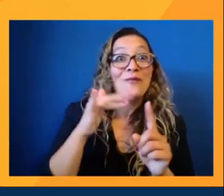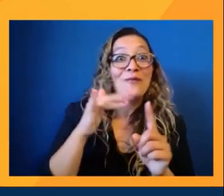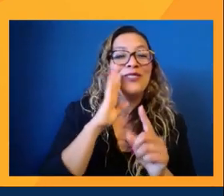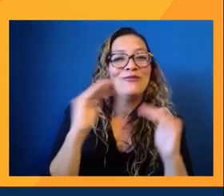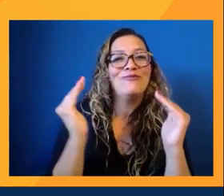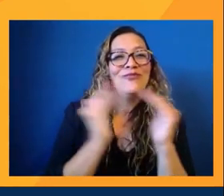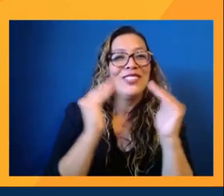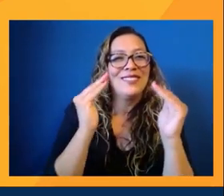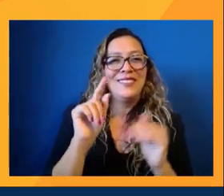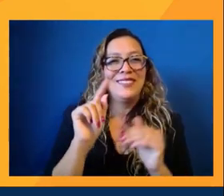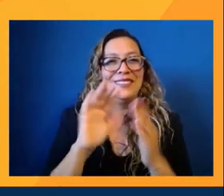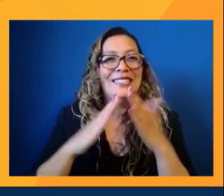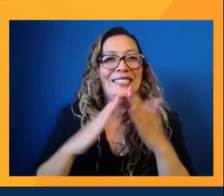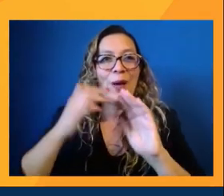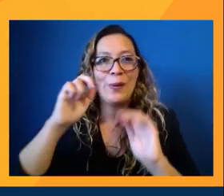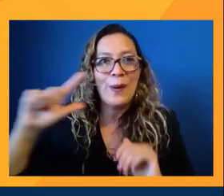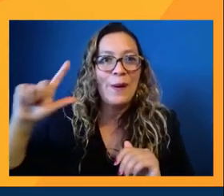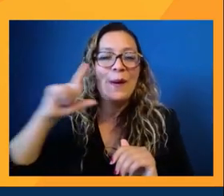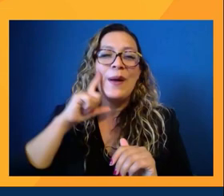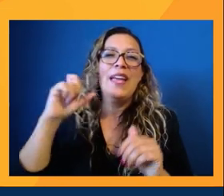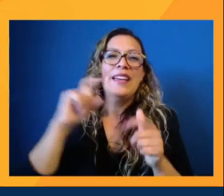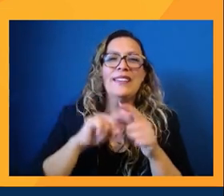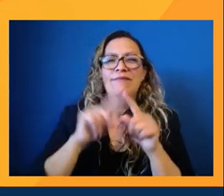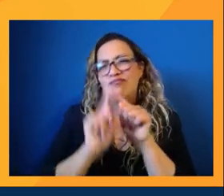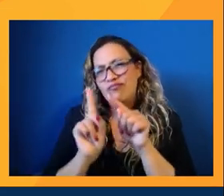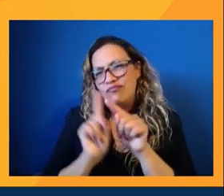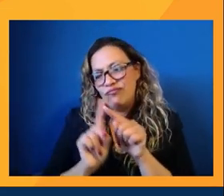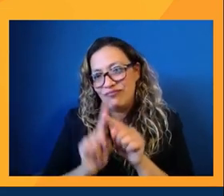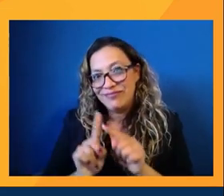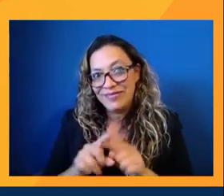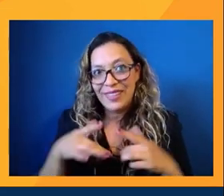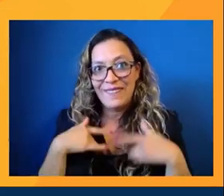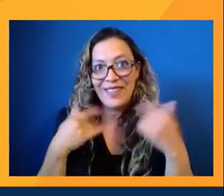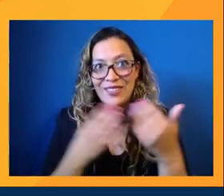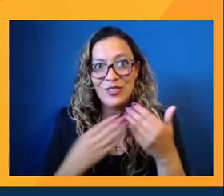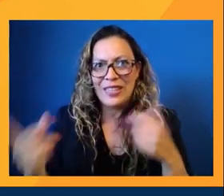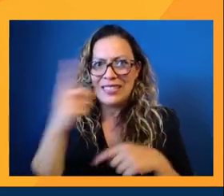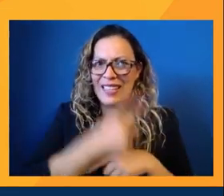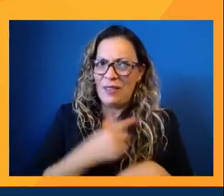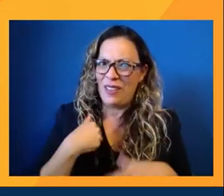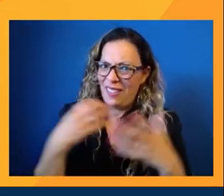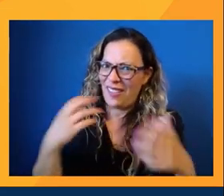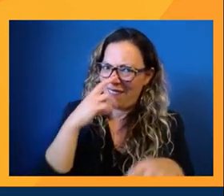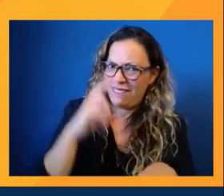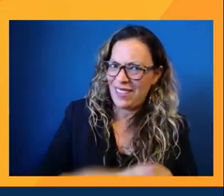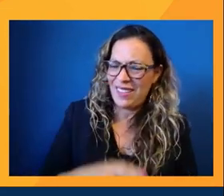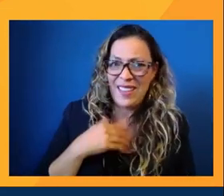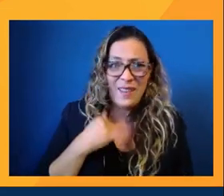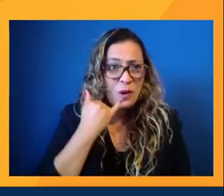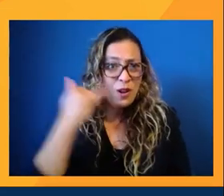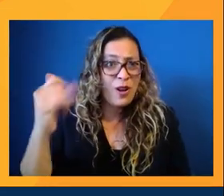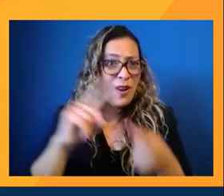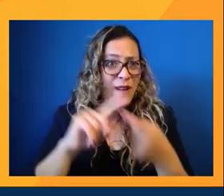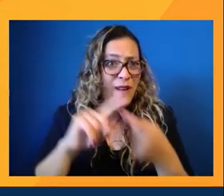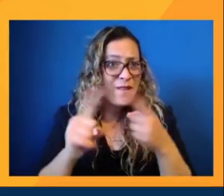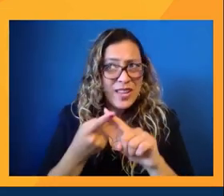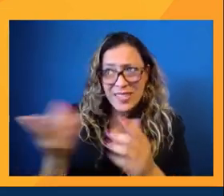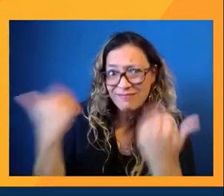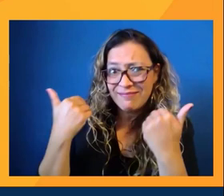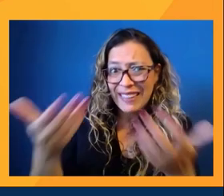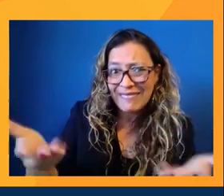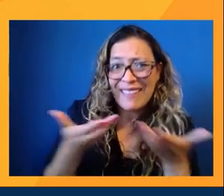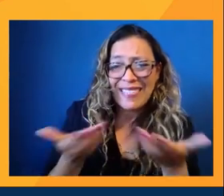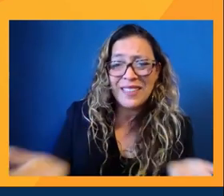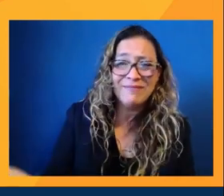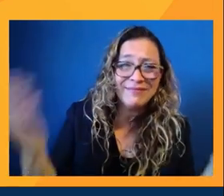sessions throughout the day for that. also you guys, how much fun did we have? So if you want to call up your friends and tell them they should